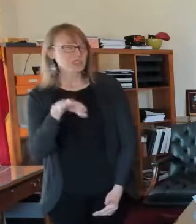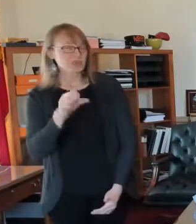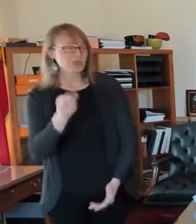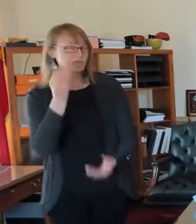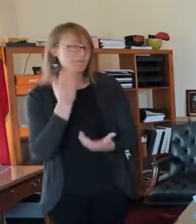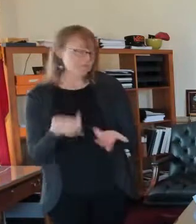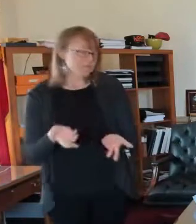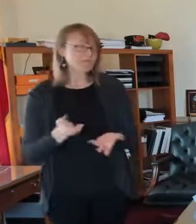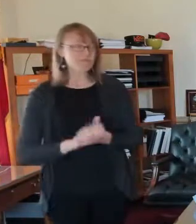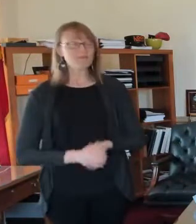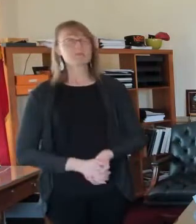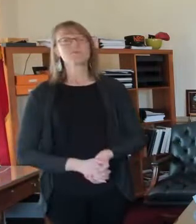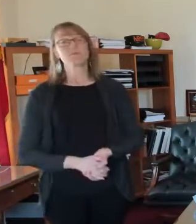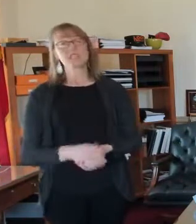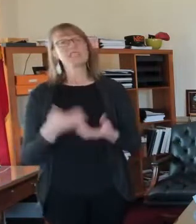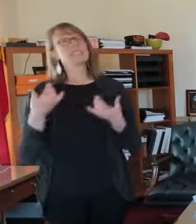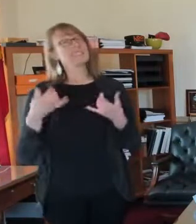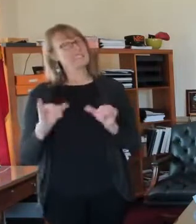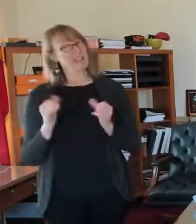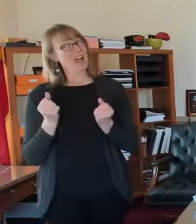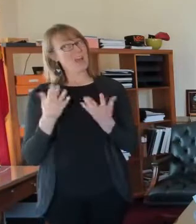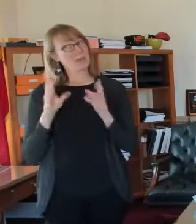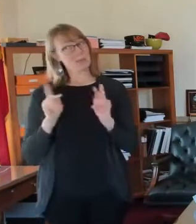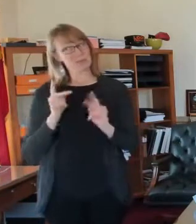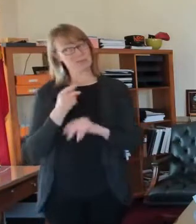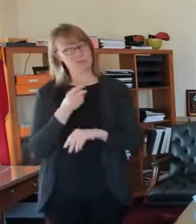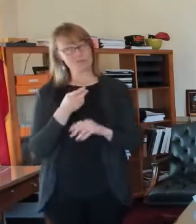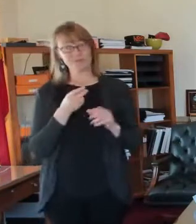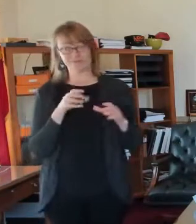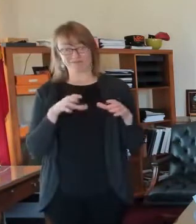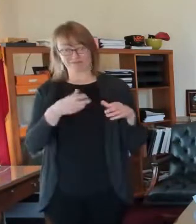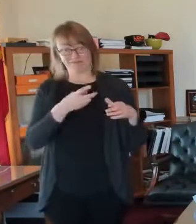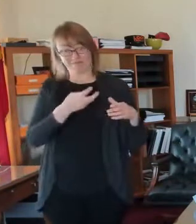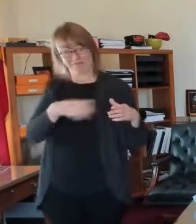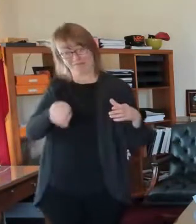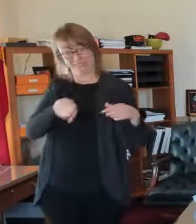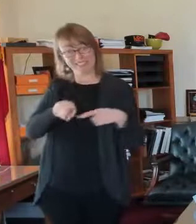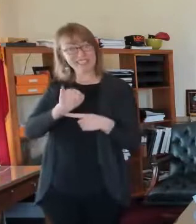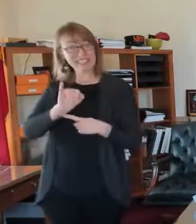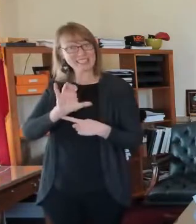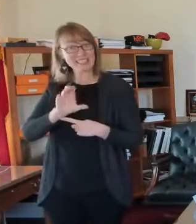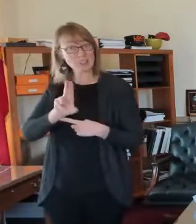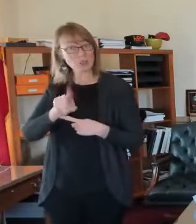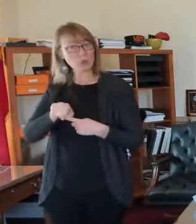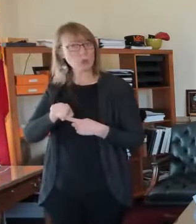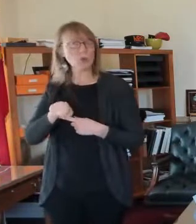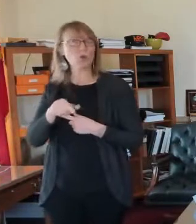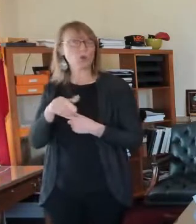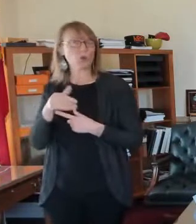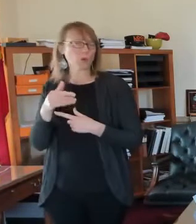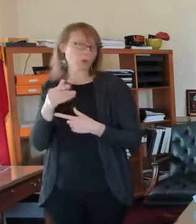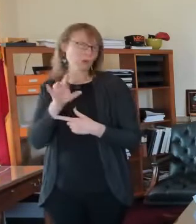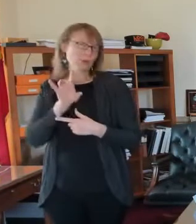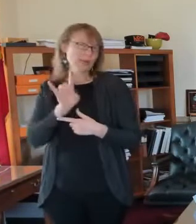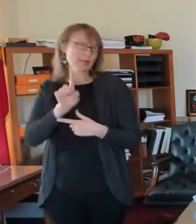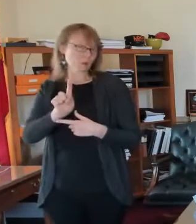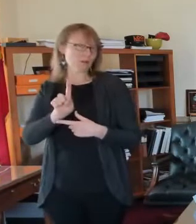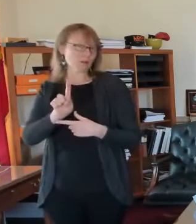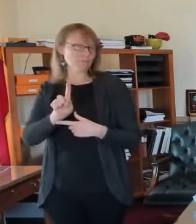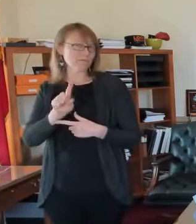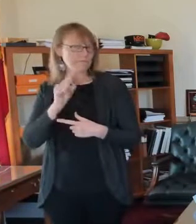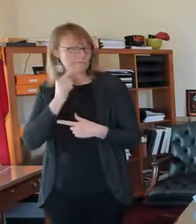fair number of people that are in the ICU. Uh, 81 of the 363 people